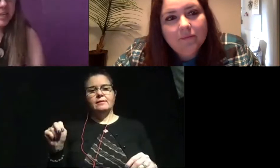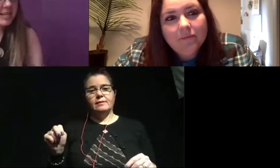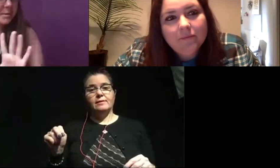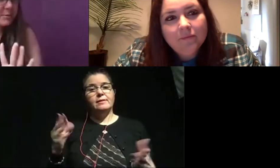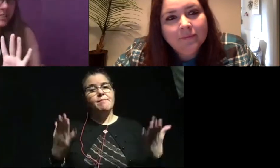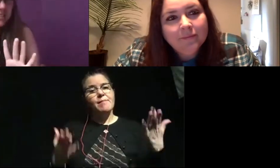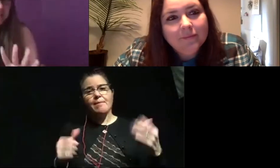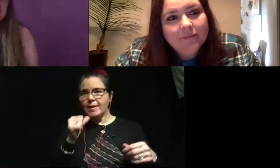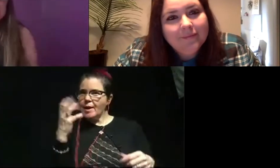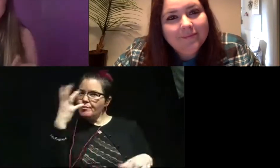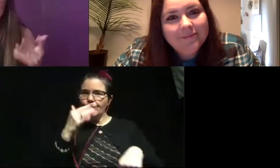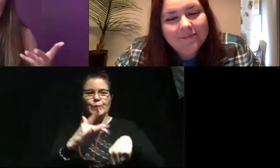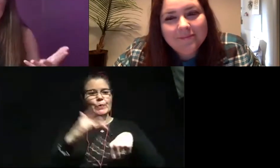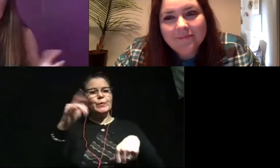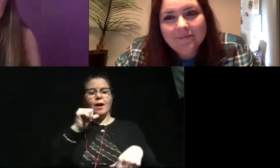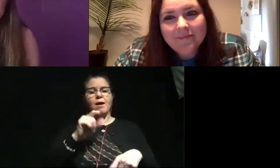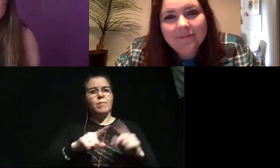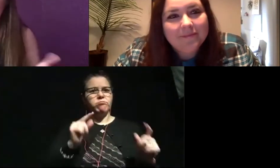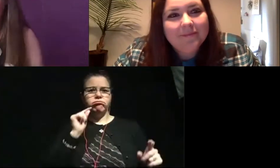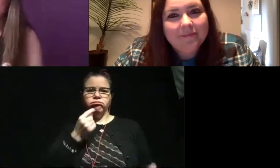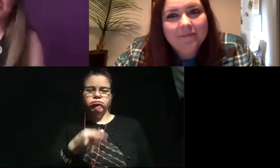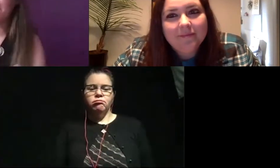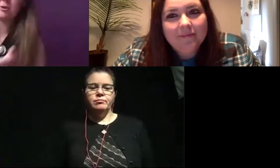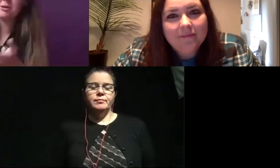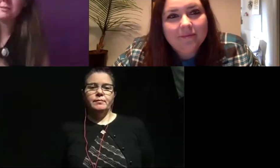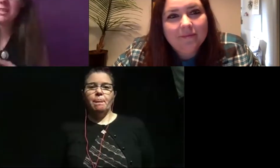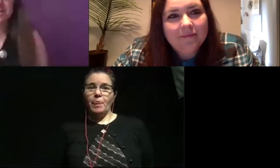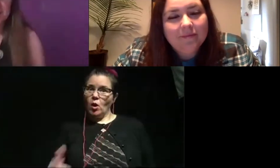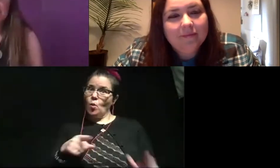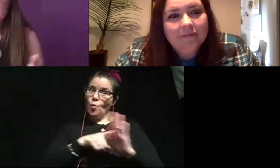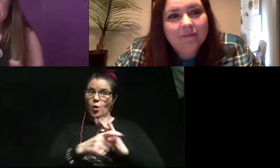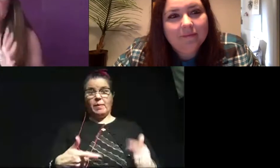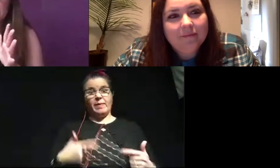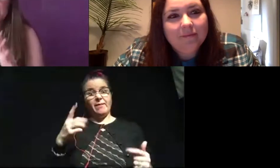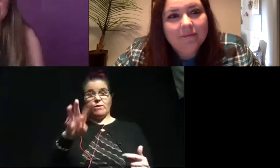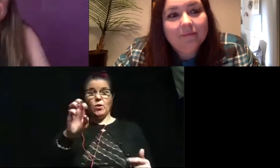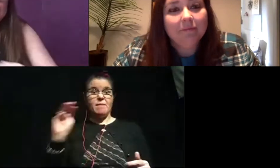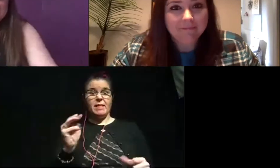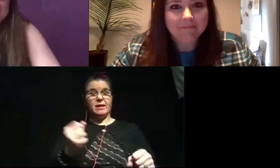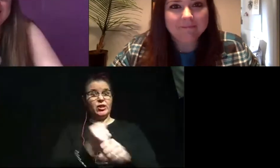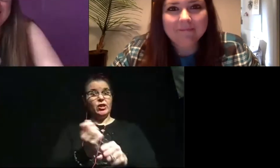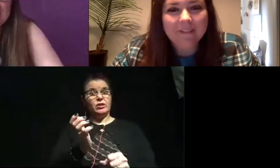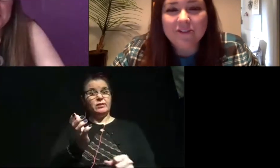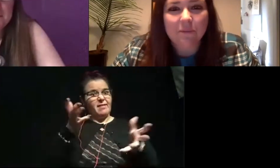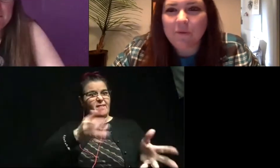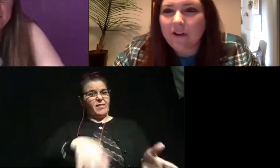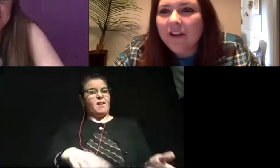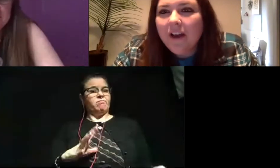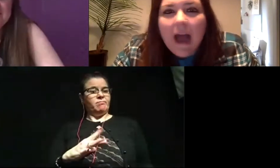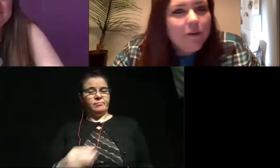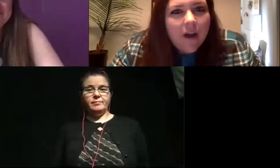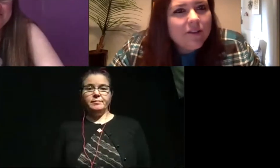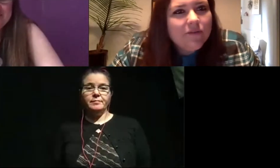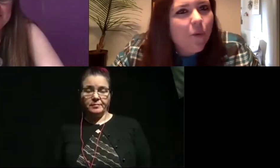shiniest or prettiest of fossils, but it's really cool. A worm lived 400 million years ago and left a burrow. That's super cool.